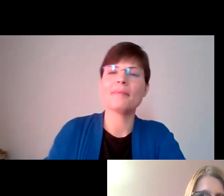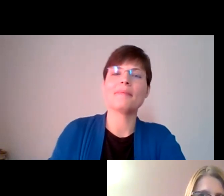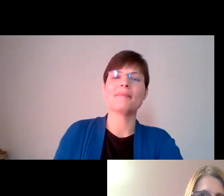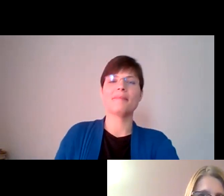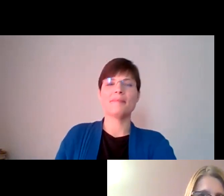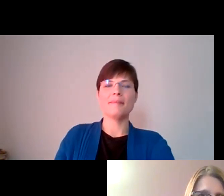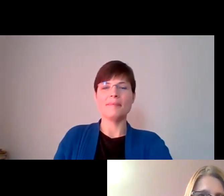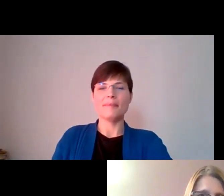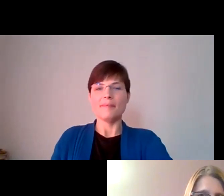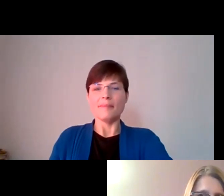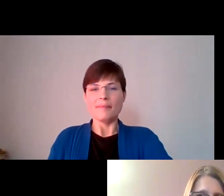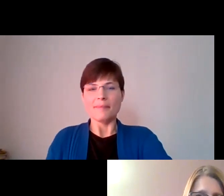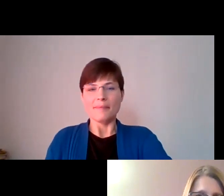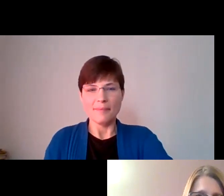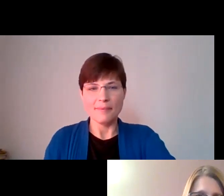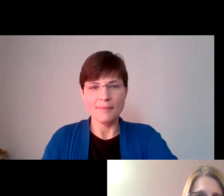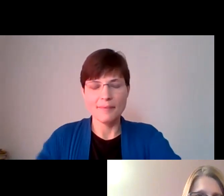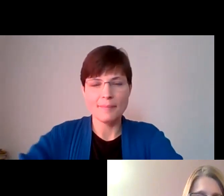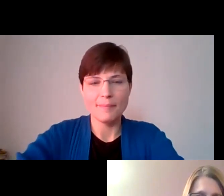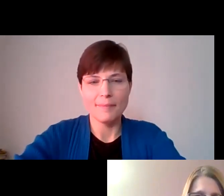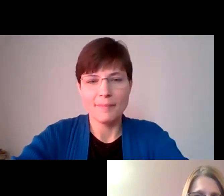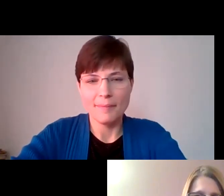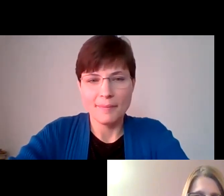Thank you so much for us today. Thank you. Thank you.